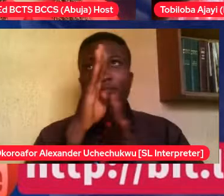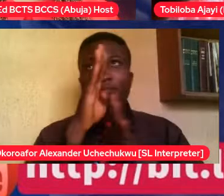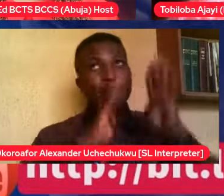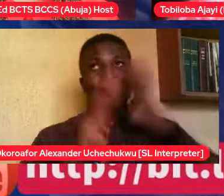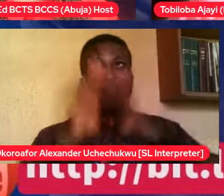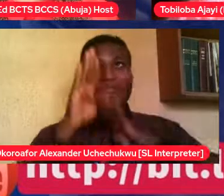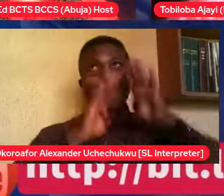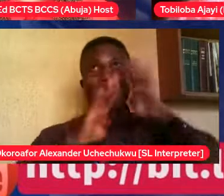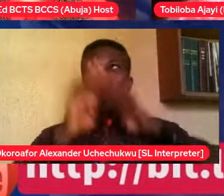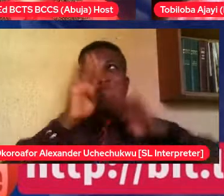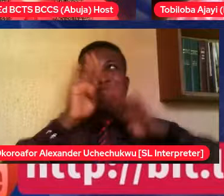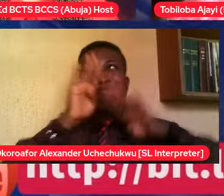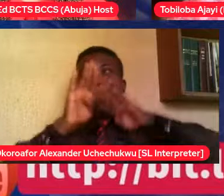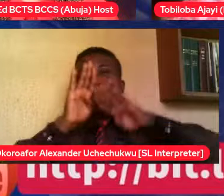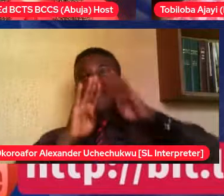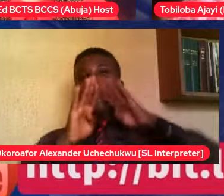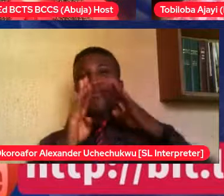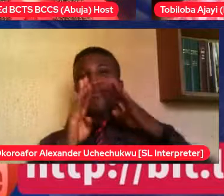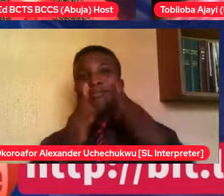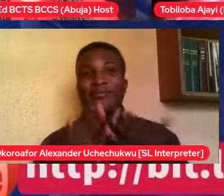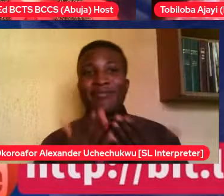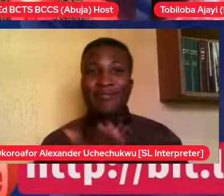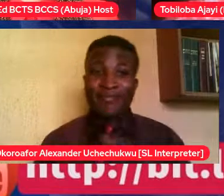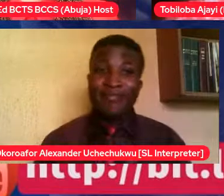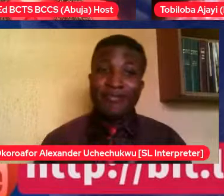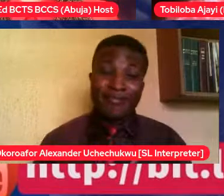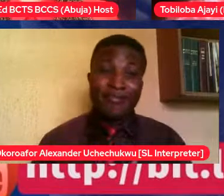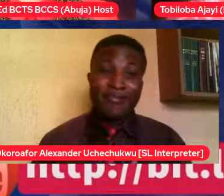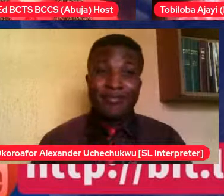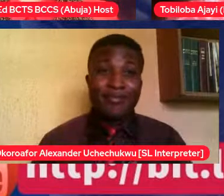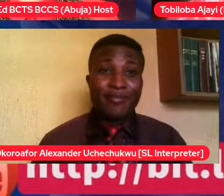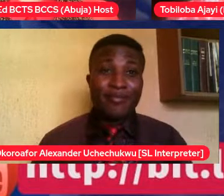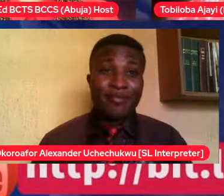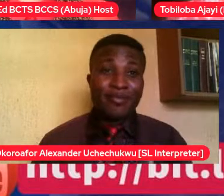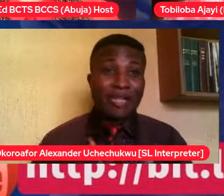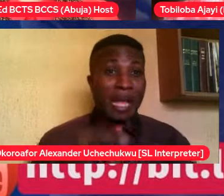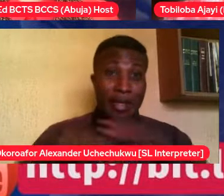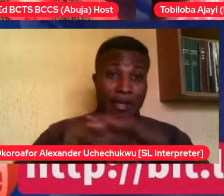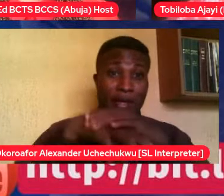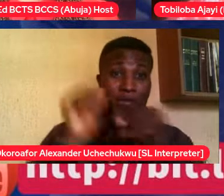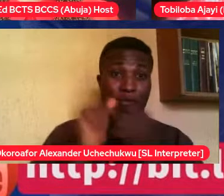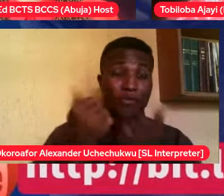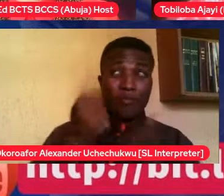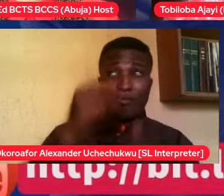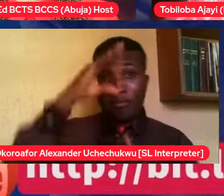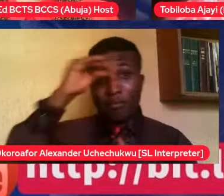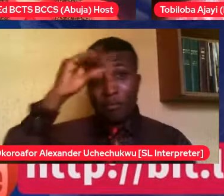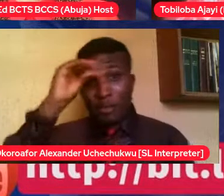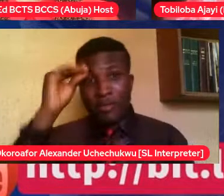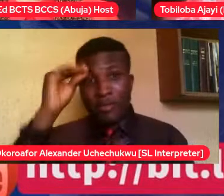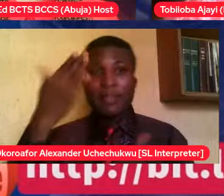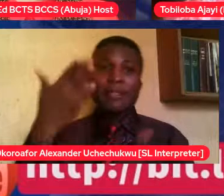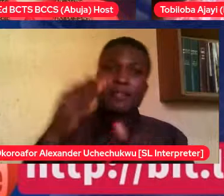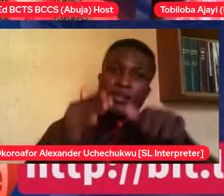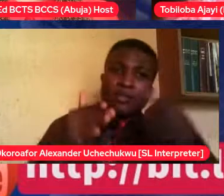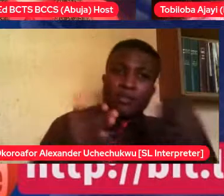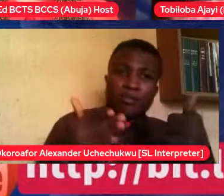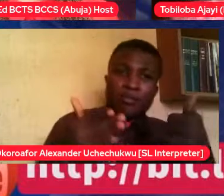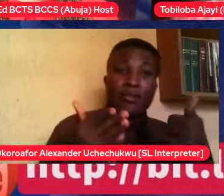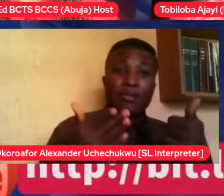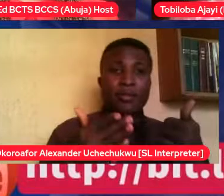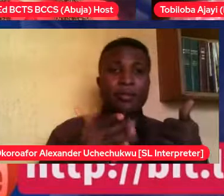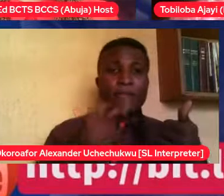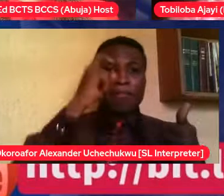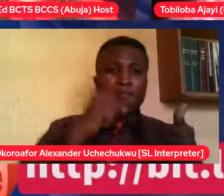not even, just before we even talk about boys, was the fact that you also did not, you wanted to be able to manage this thing in a way where you didn't embarrass yourself,